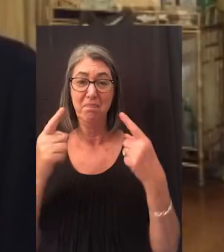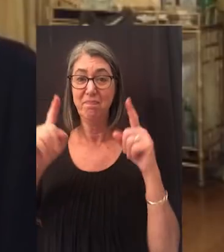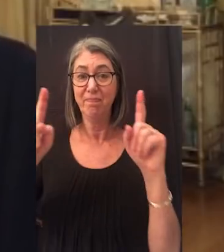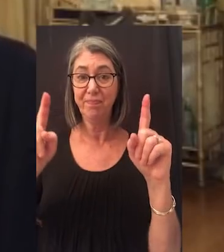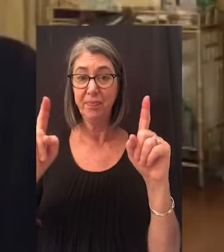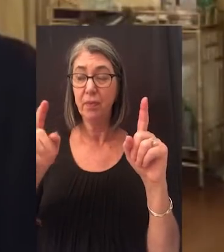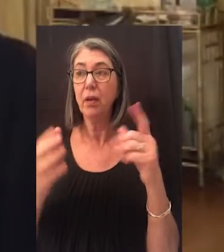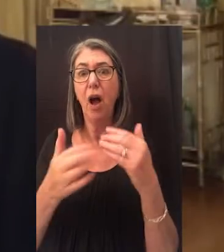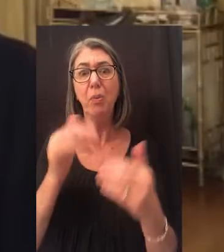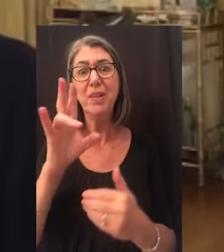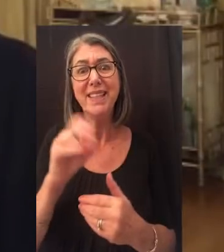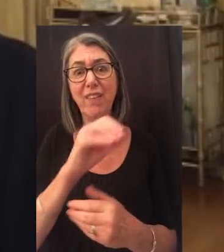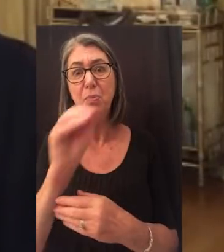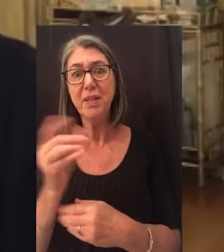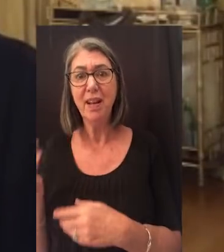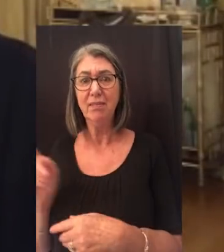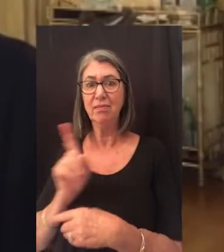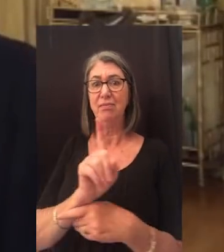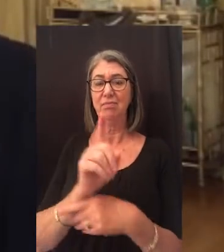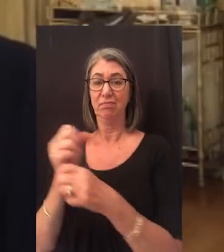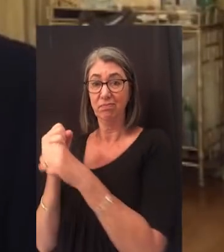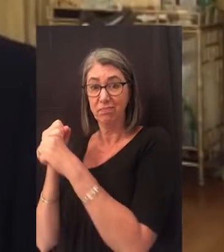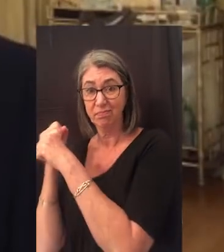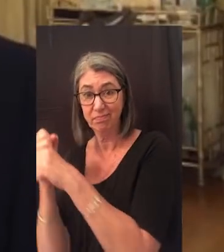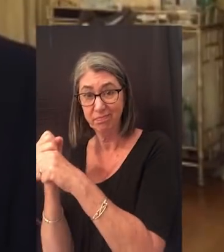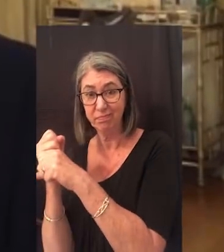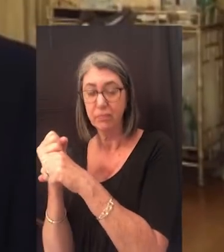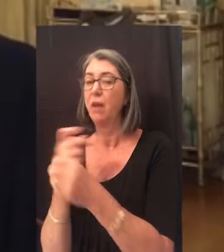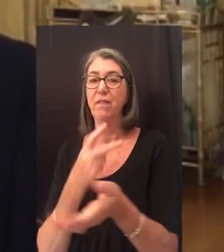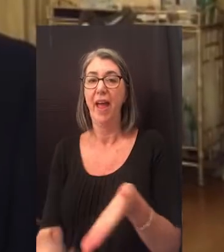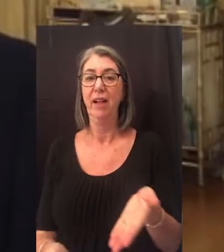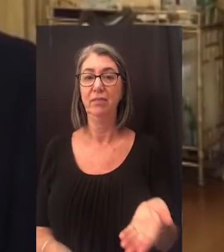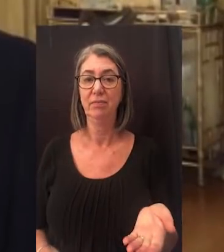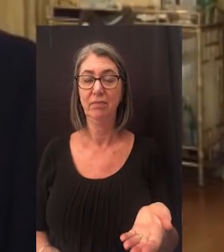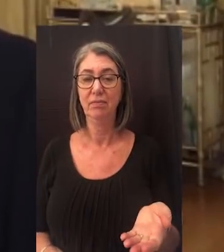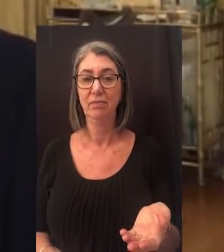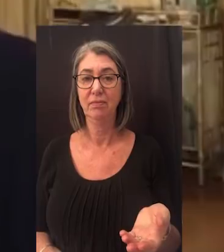Nearly 70% of their trips to the plate ended in failure.